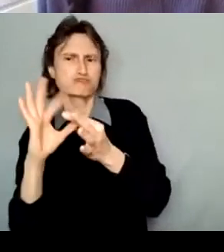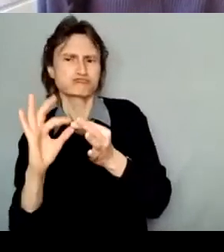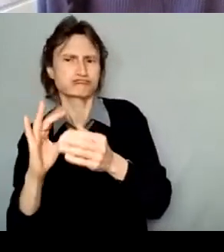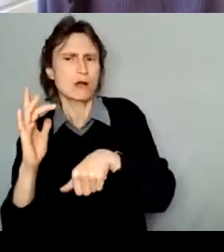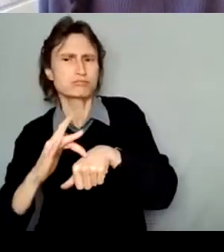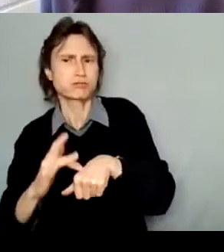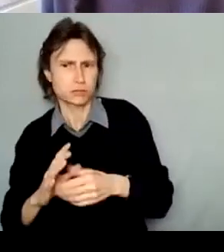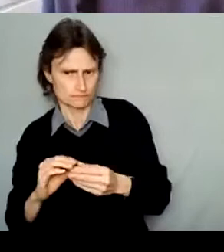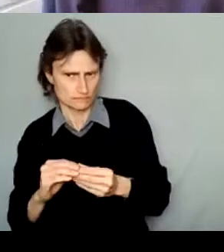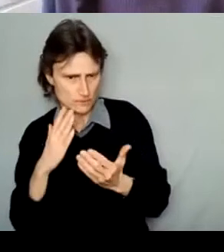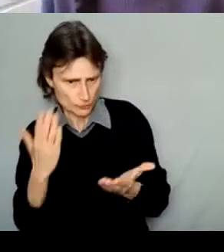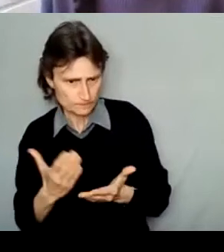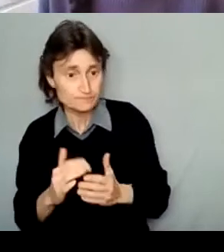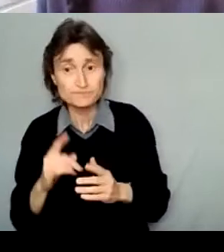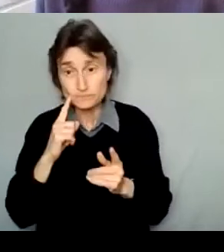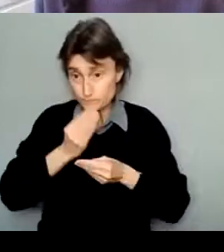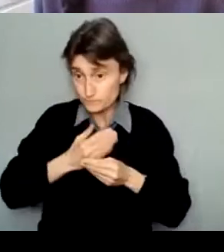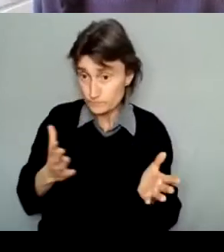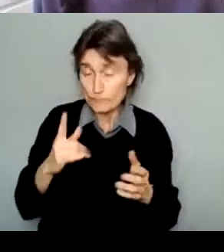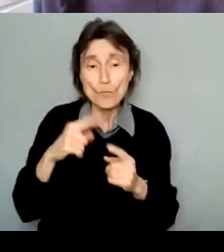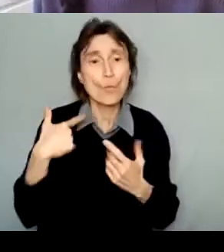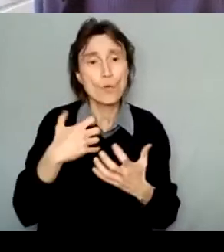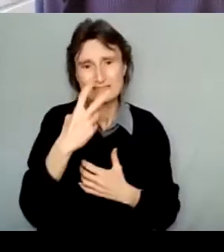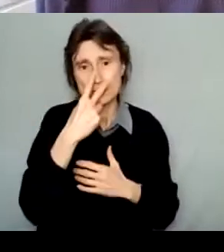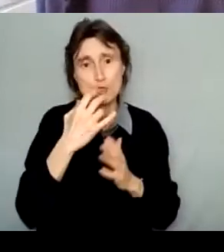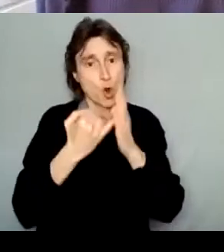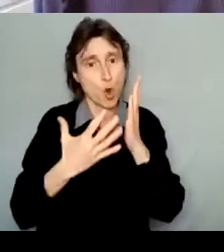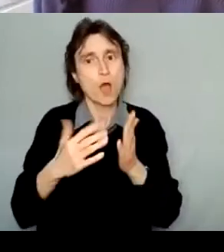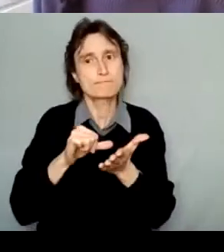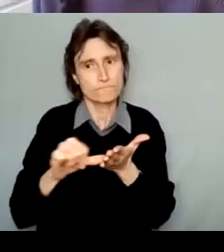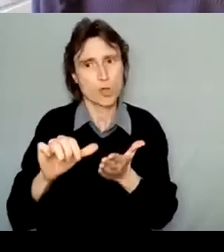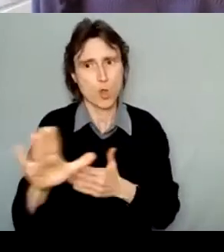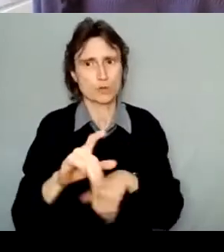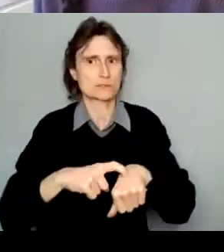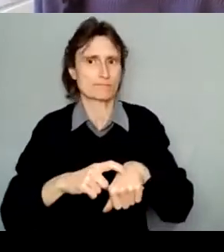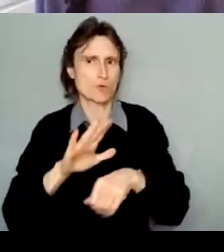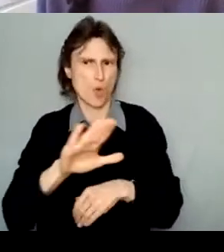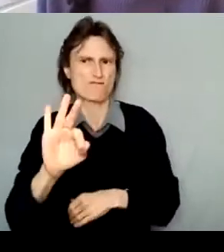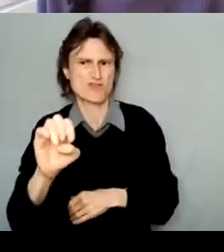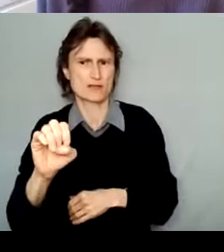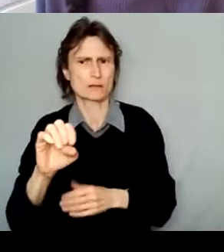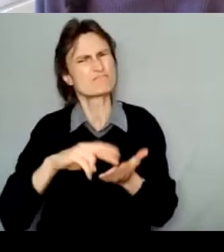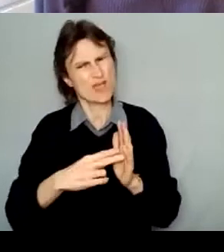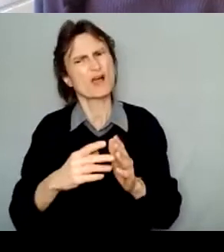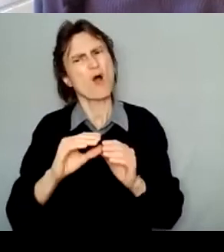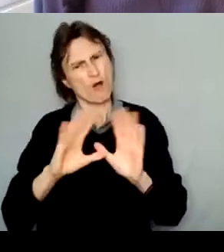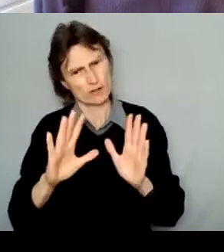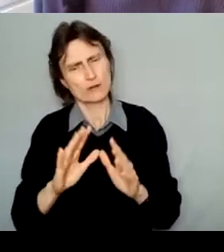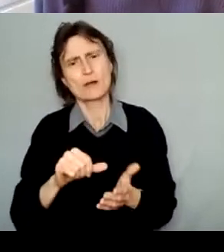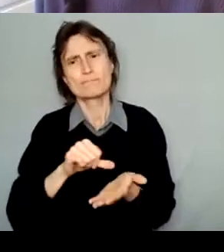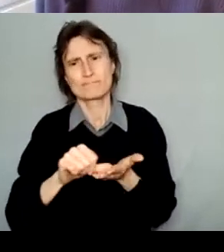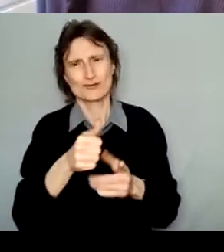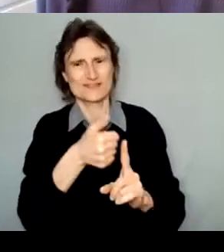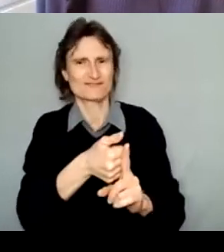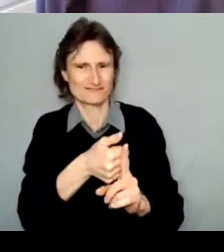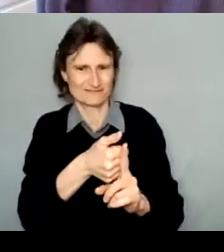The first is a reminder that we want to see artists paid for their work, which includes yourself. This might also include